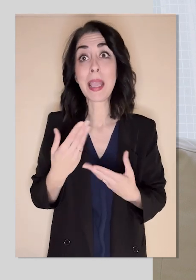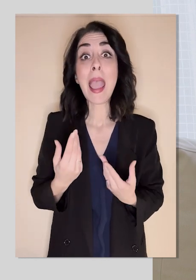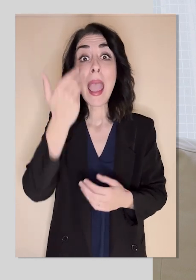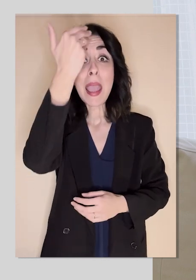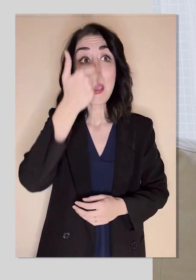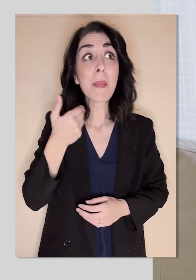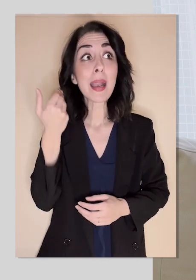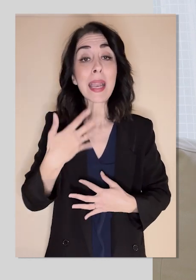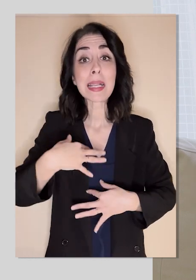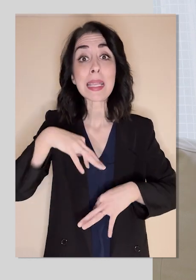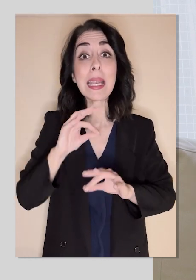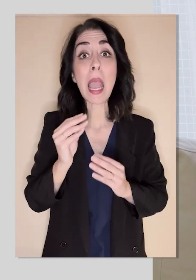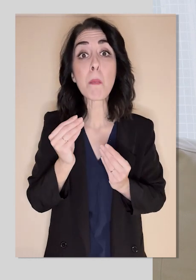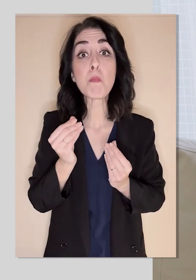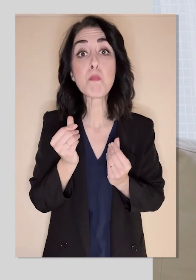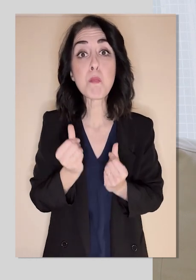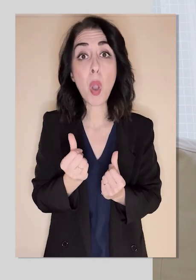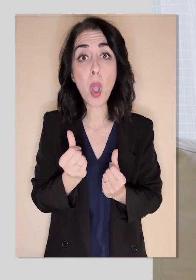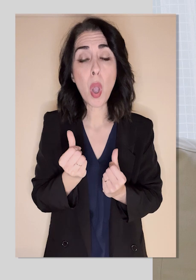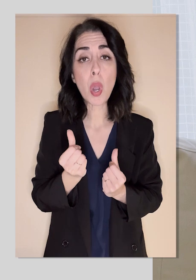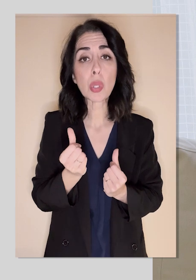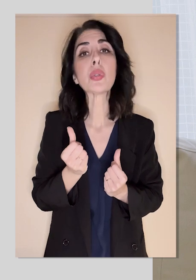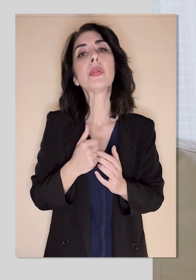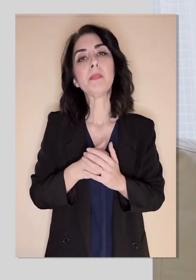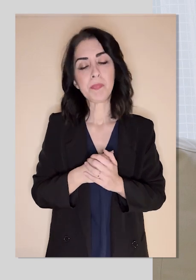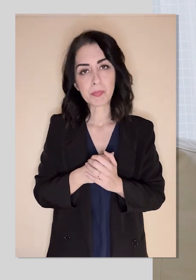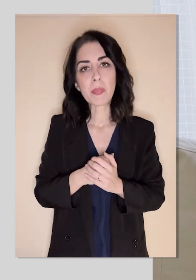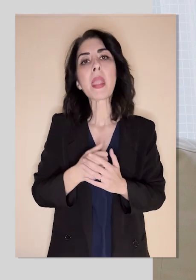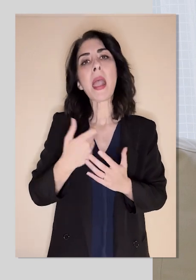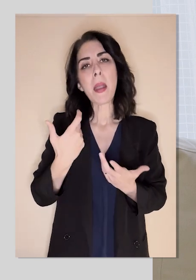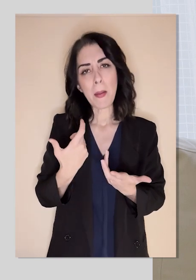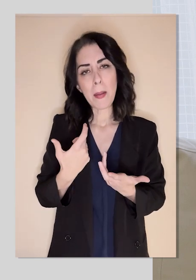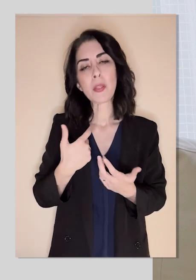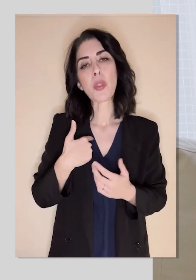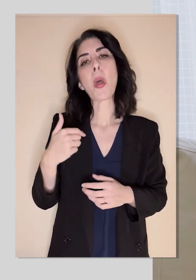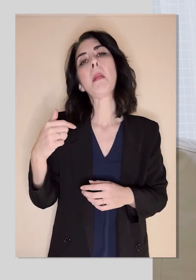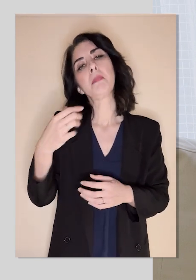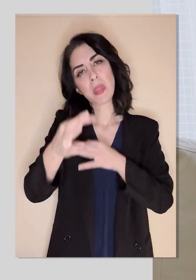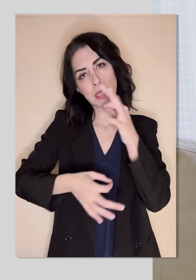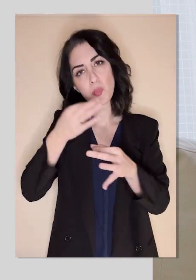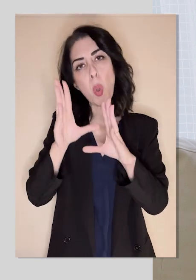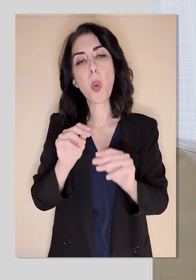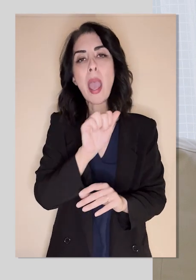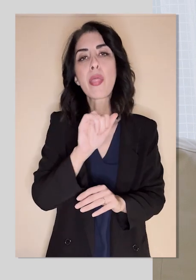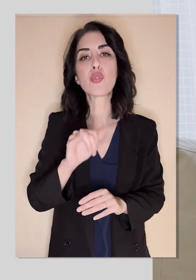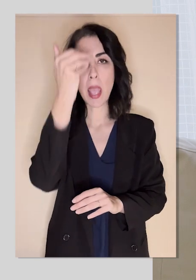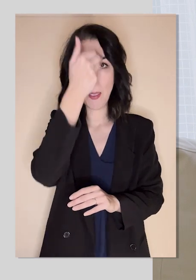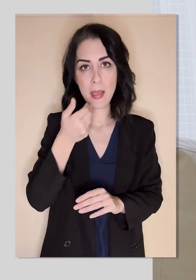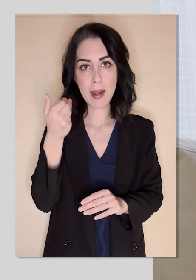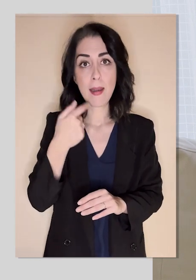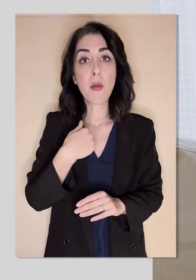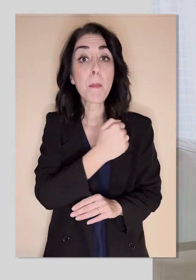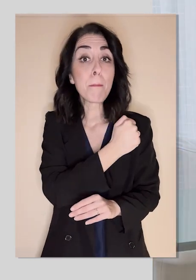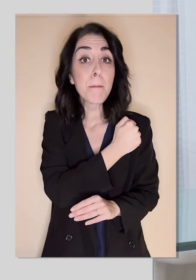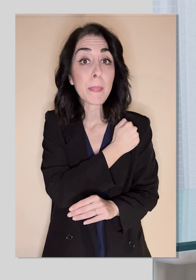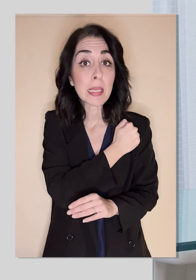but we're not even sure about that. But getting back to vestibular migraine, that's what it is, in my opinion. It's migraine